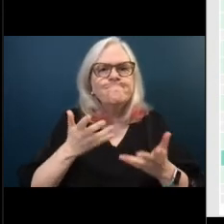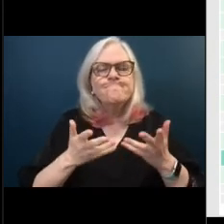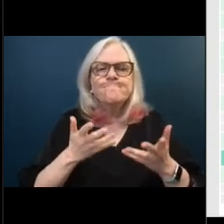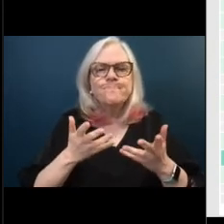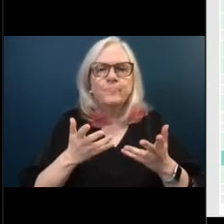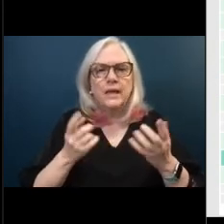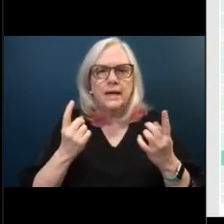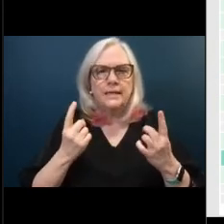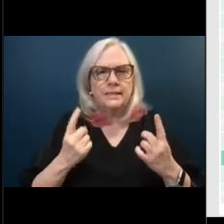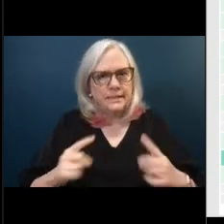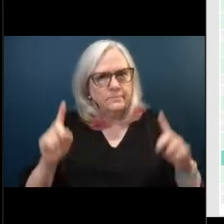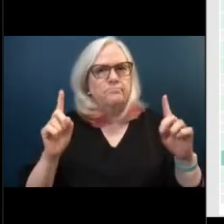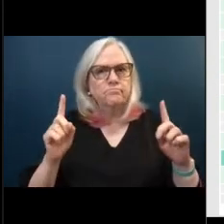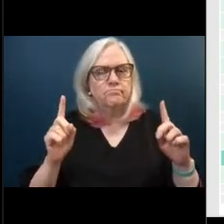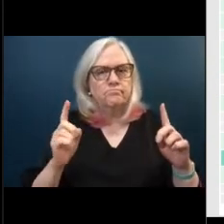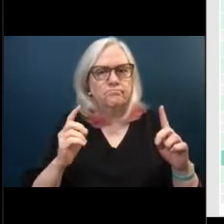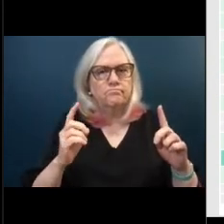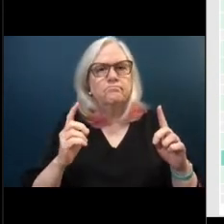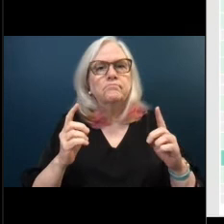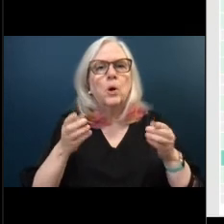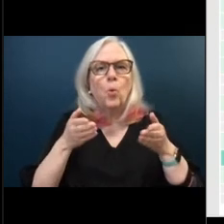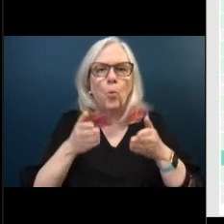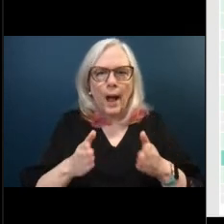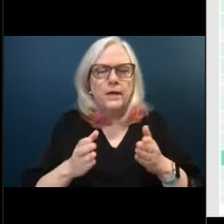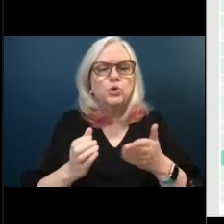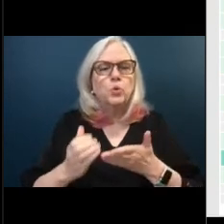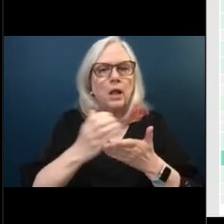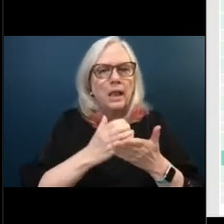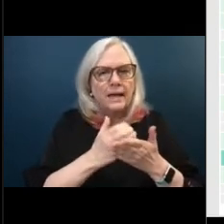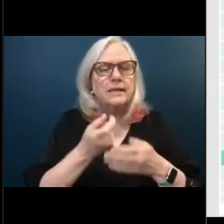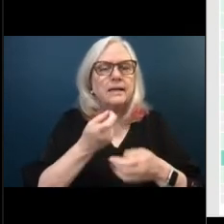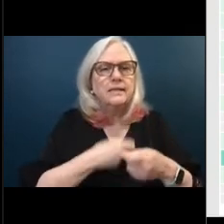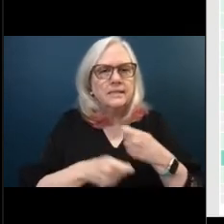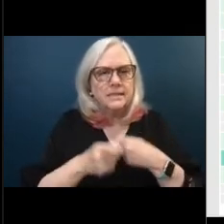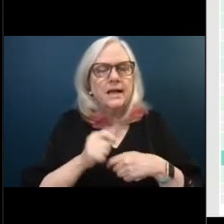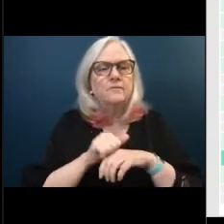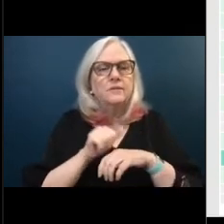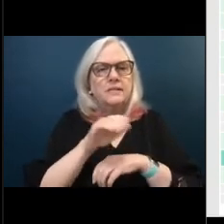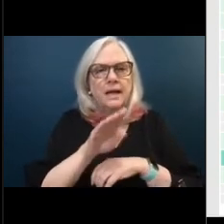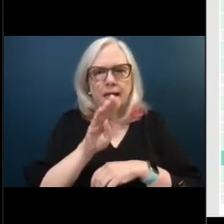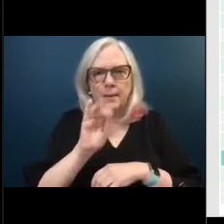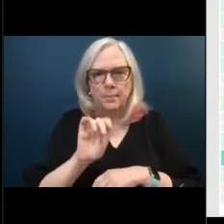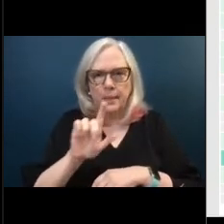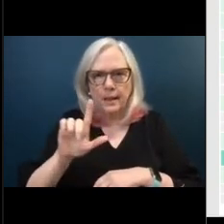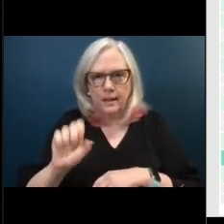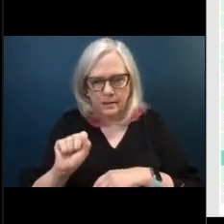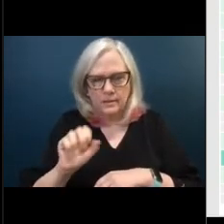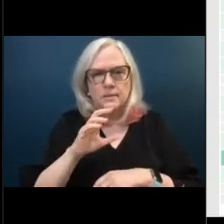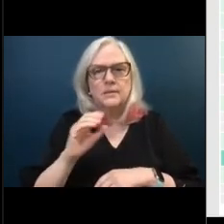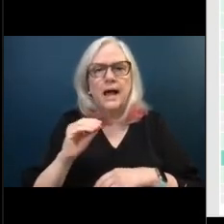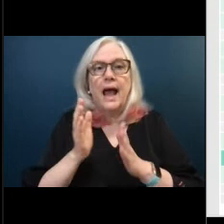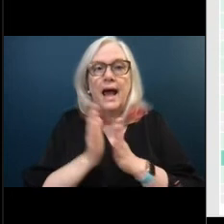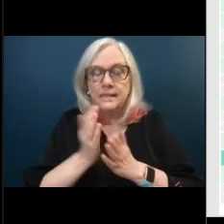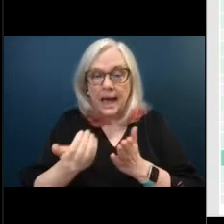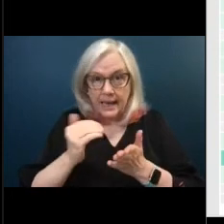efficient way of collections instead of sending uh bills and then asking again so and because of the fire assessment how it's